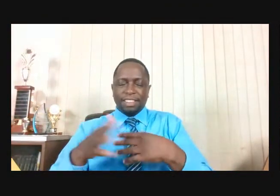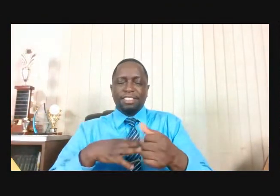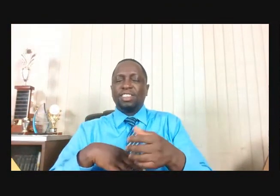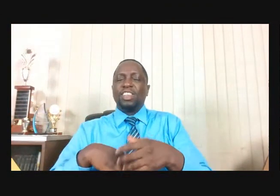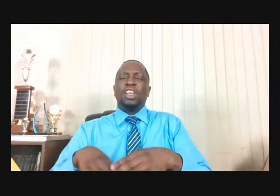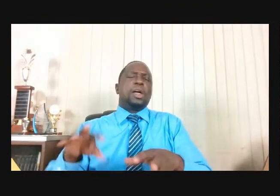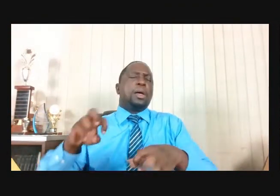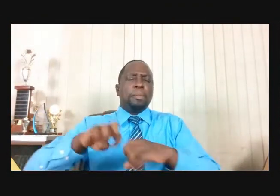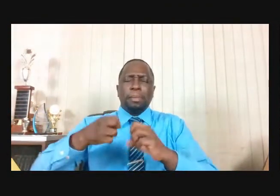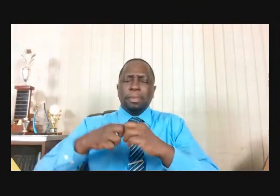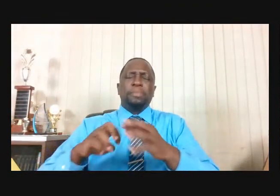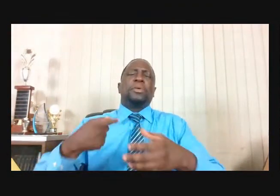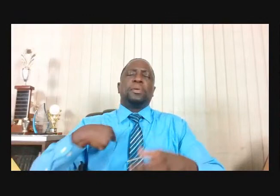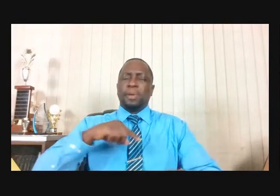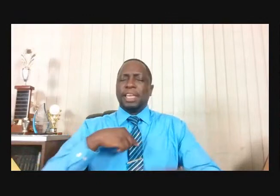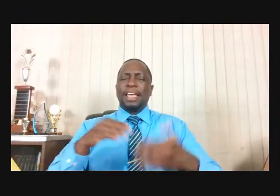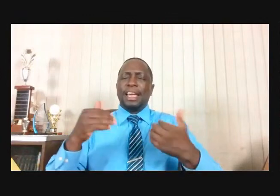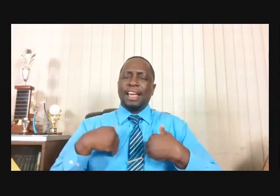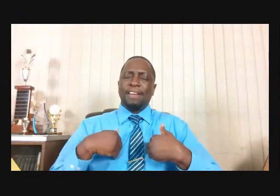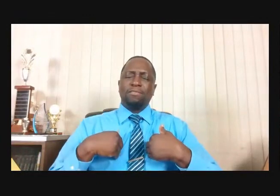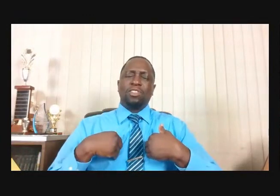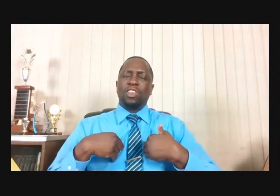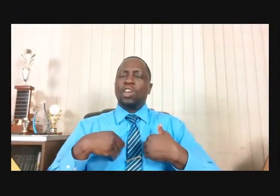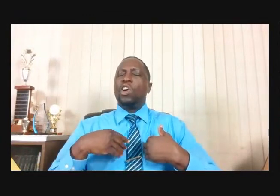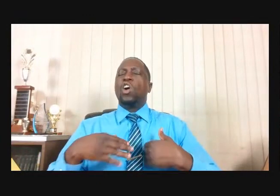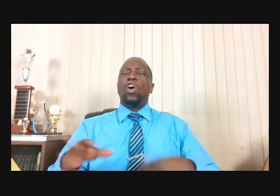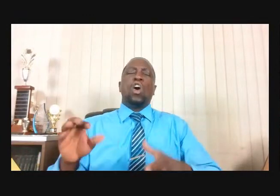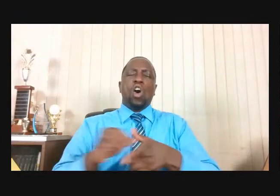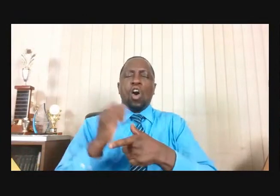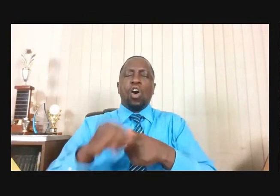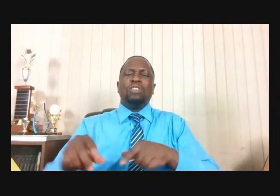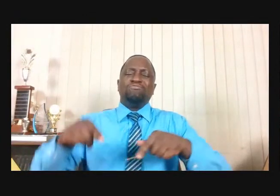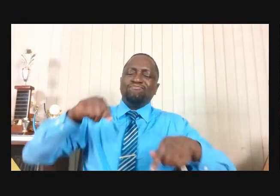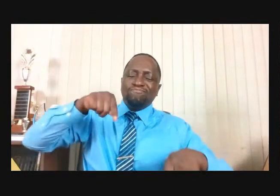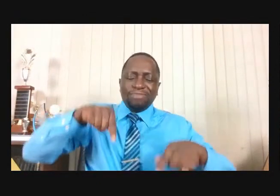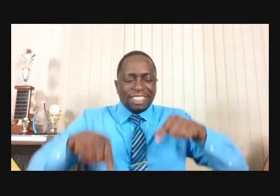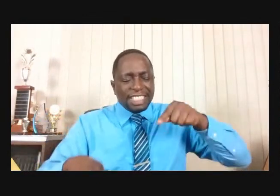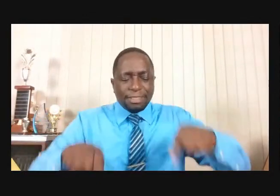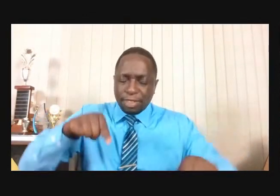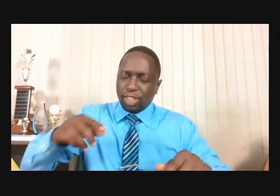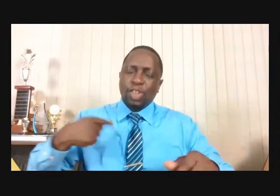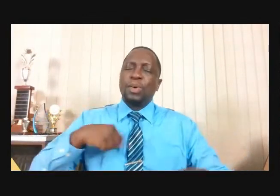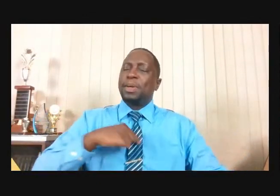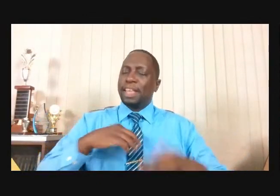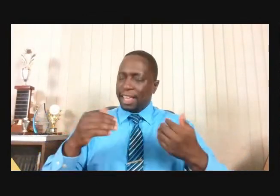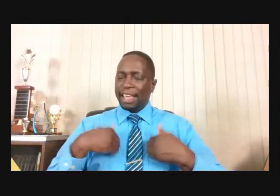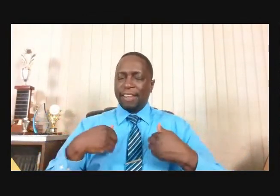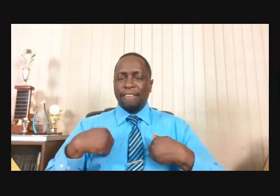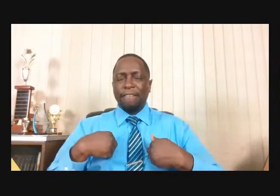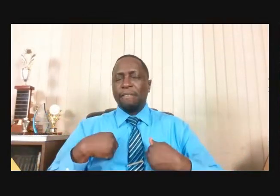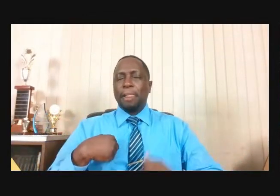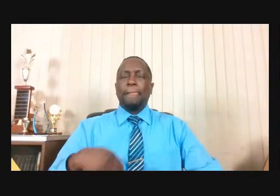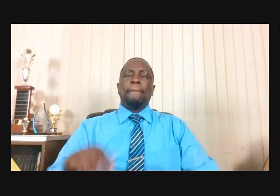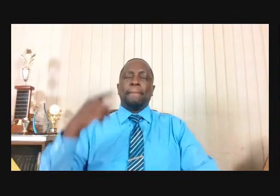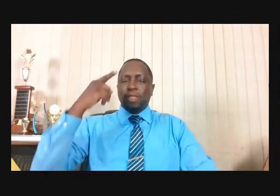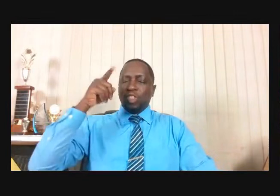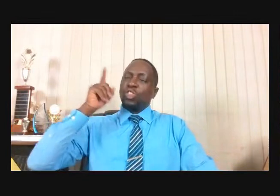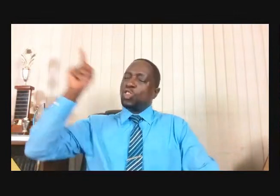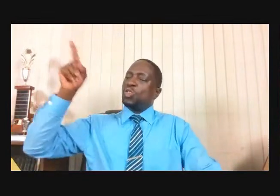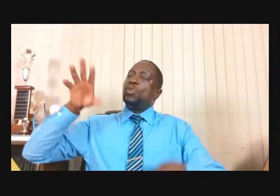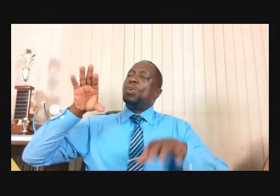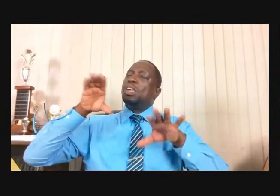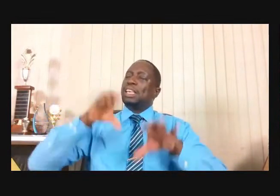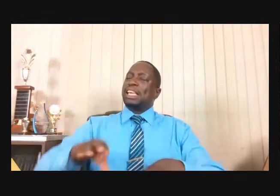It matters not the disabilities that we face because you can bring about possibilities